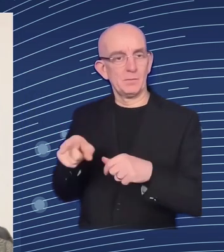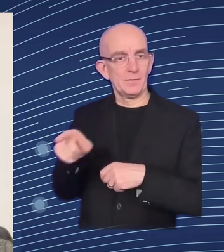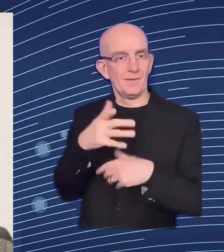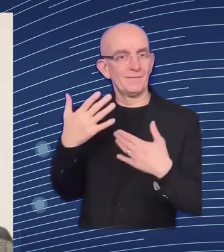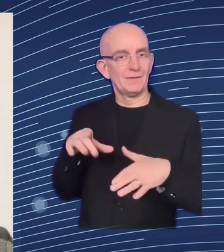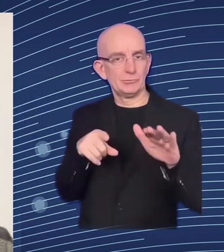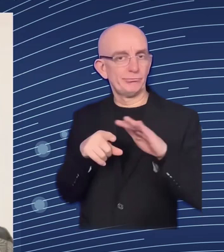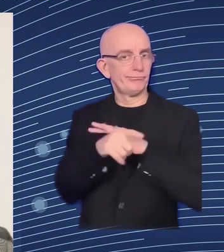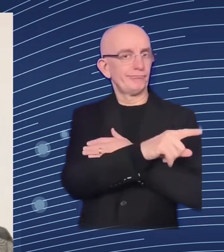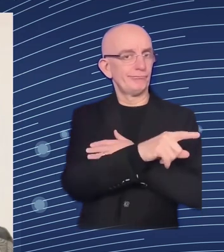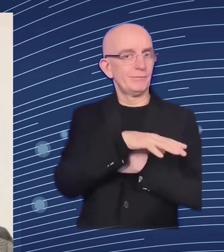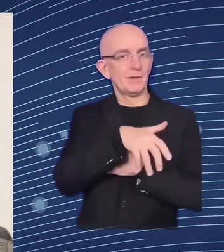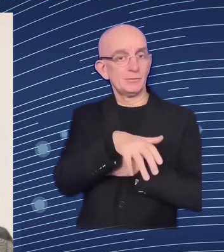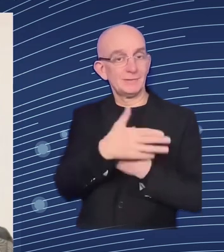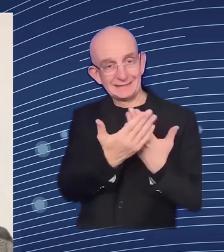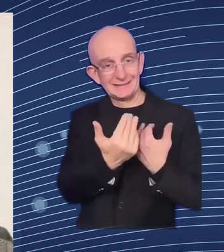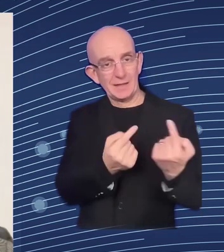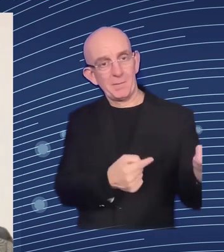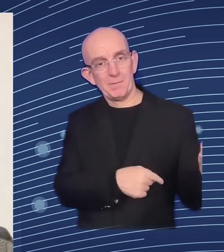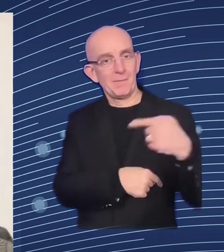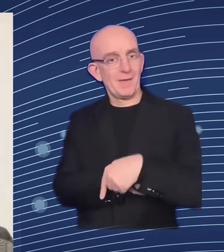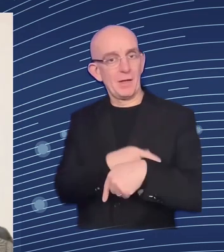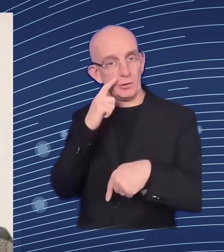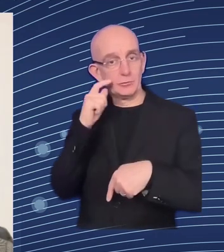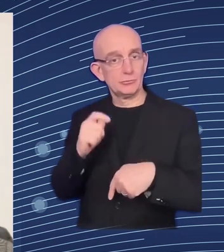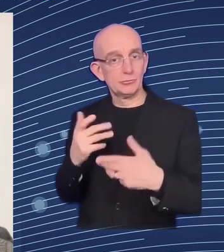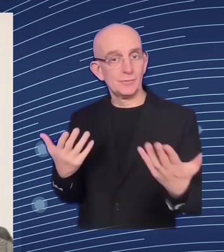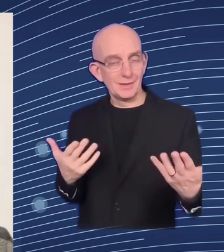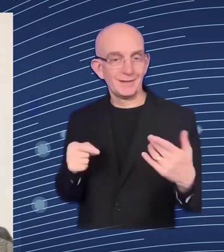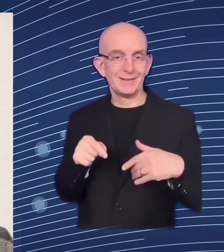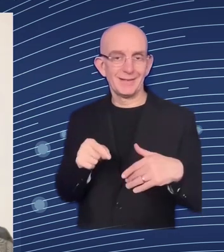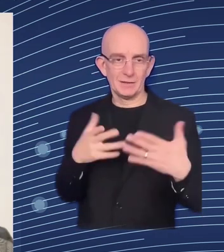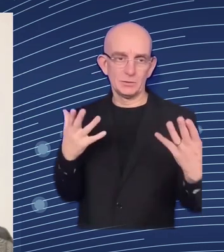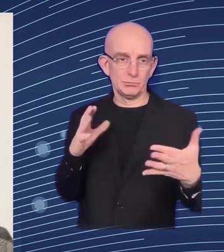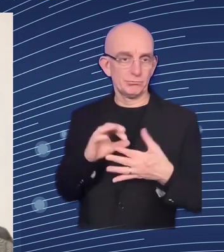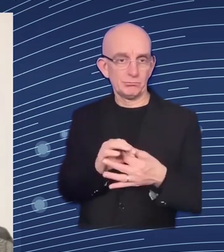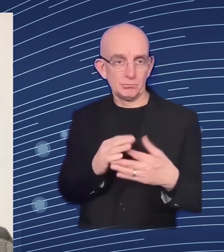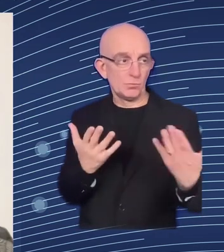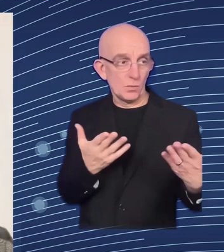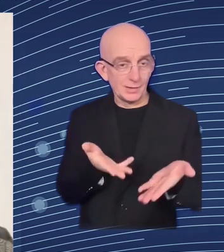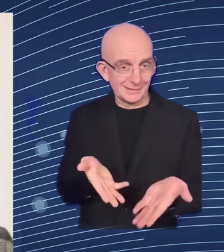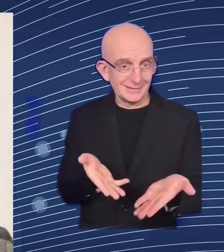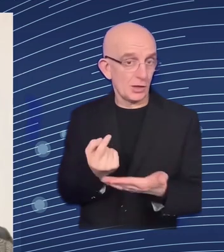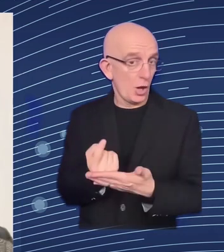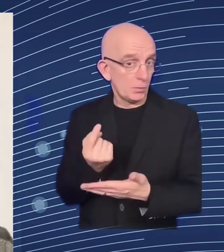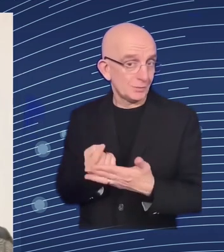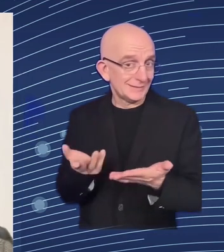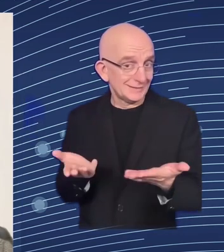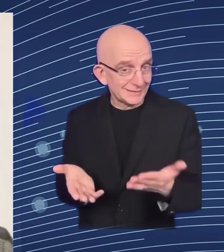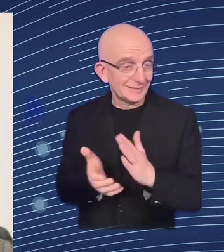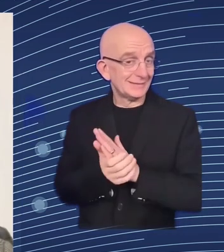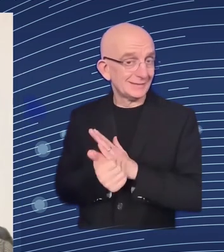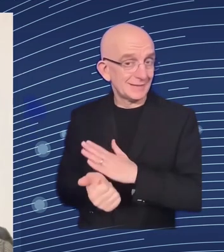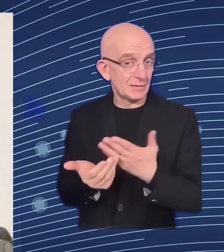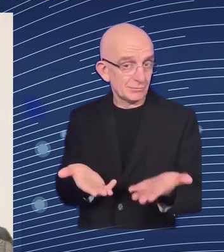investing um in people so um let me let me finish there but i think just uh just to stress the the the